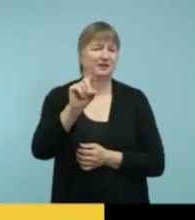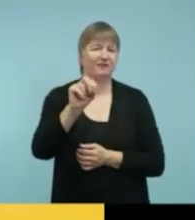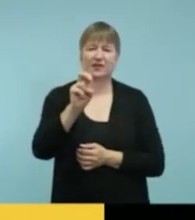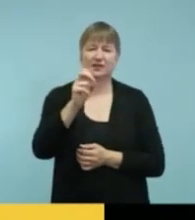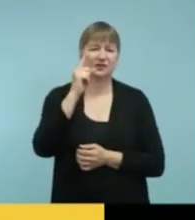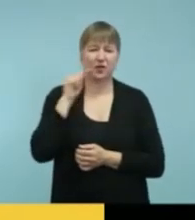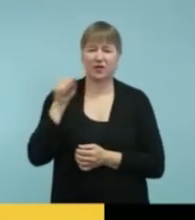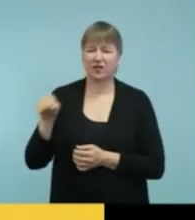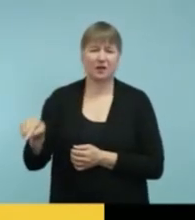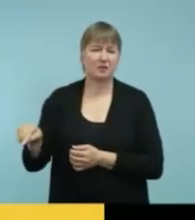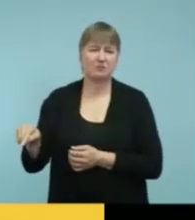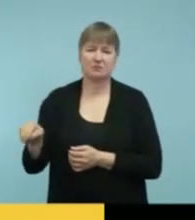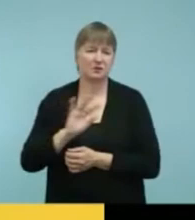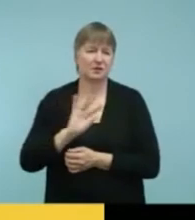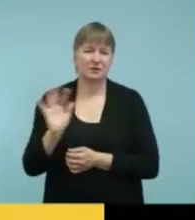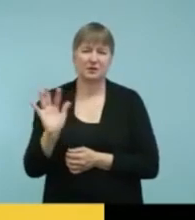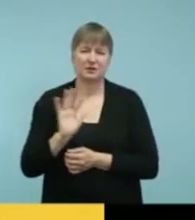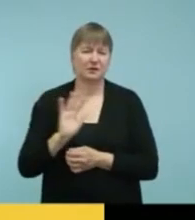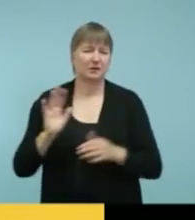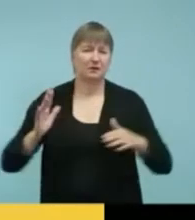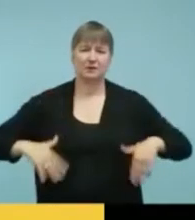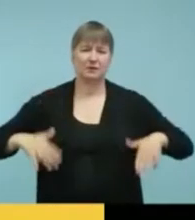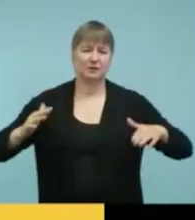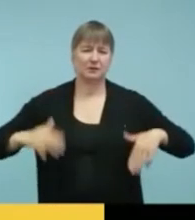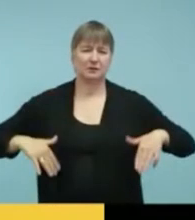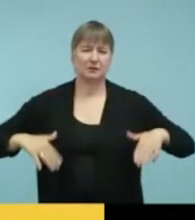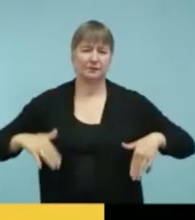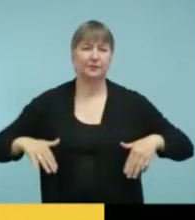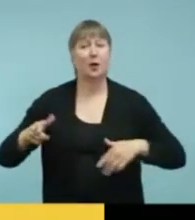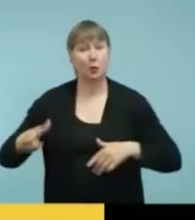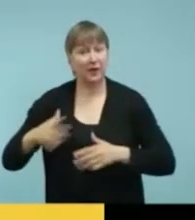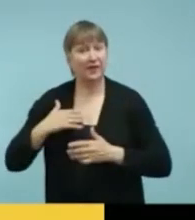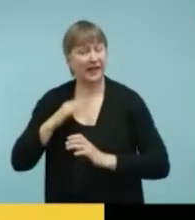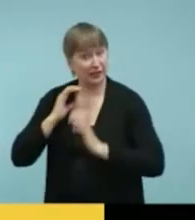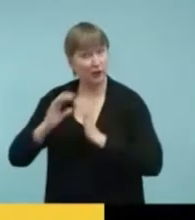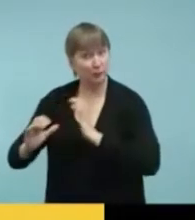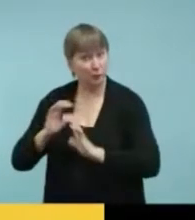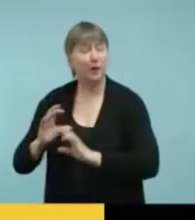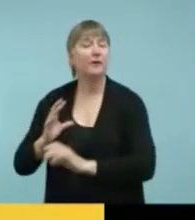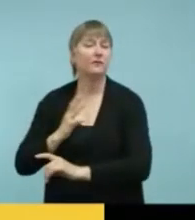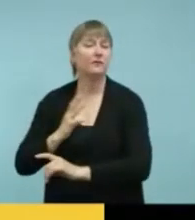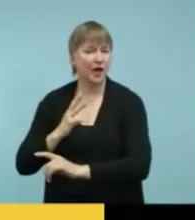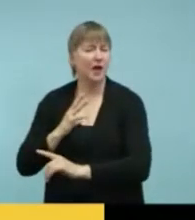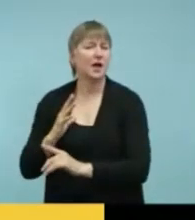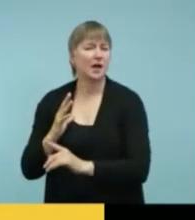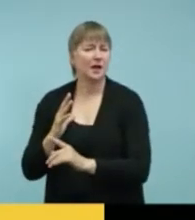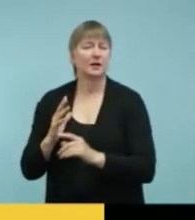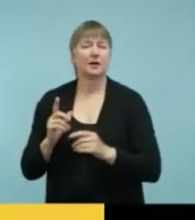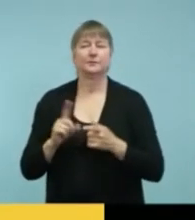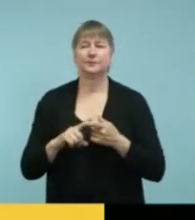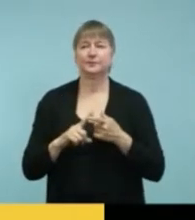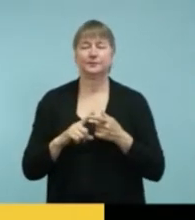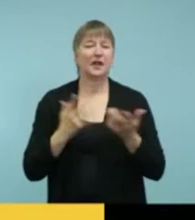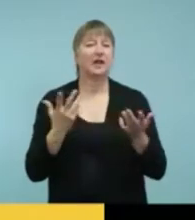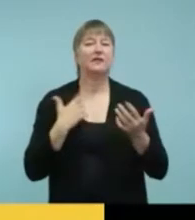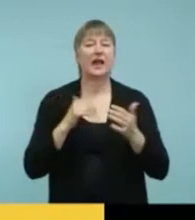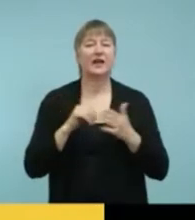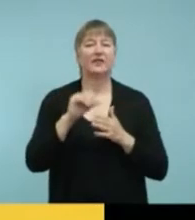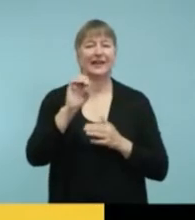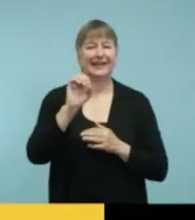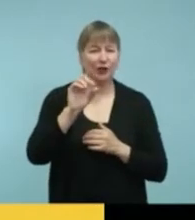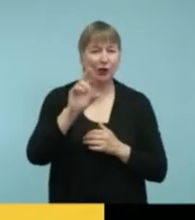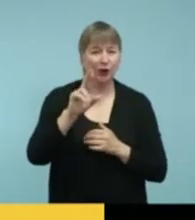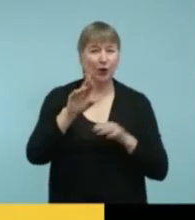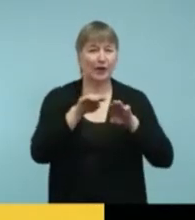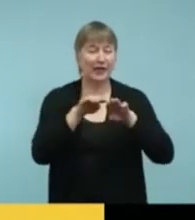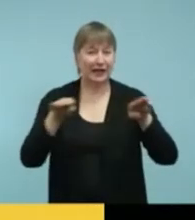Okay. And even for our young kids that are using things like ear level, um, FM or DM, if they're not a good